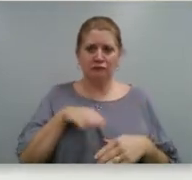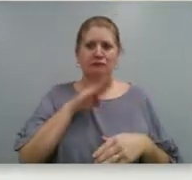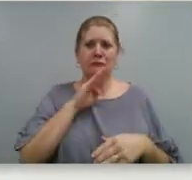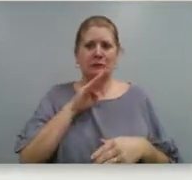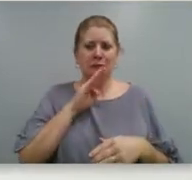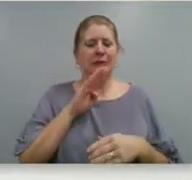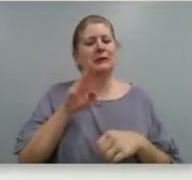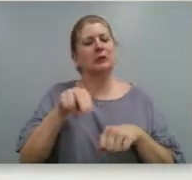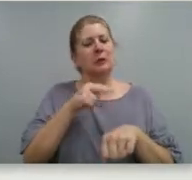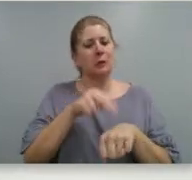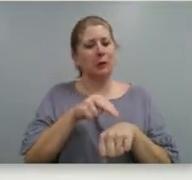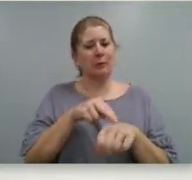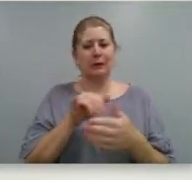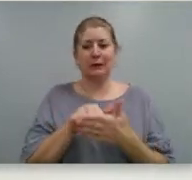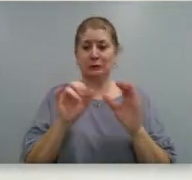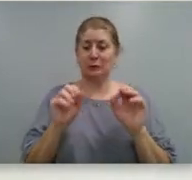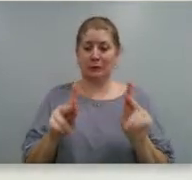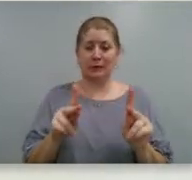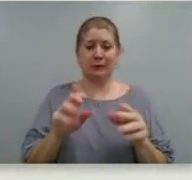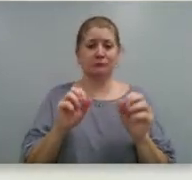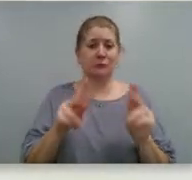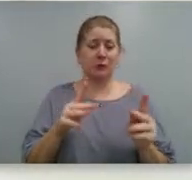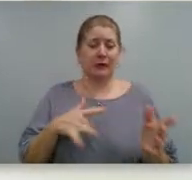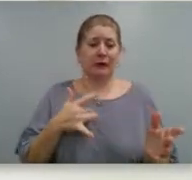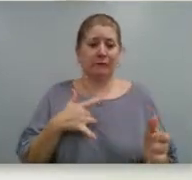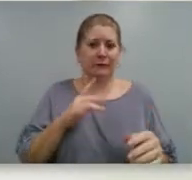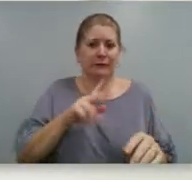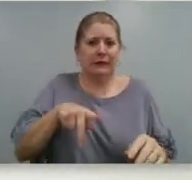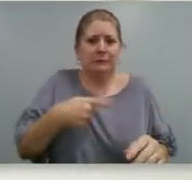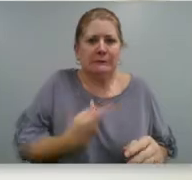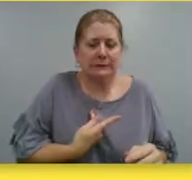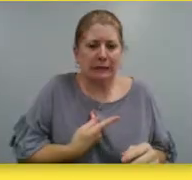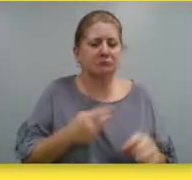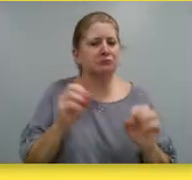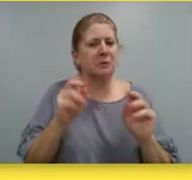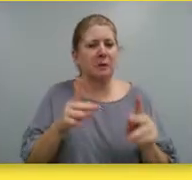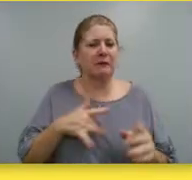okay. It's okay to feel upset, and even very angry, too.